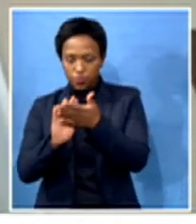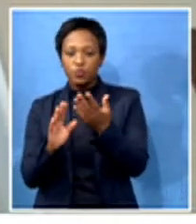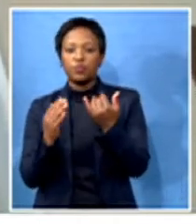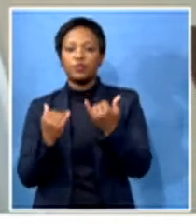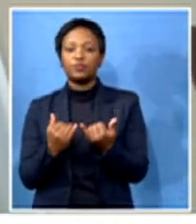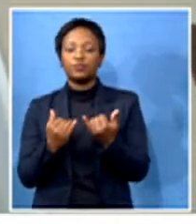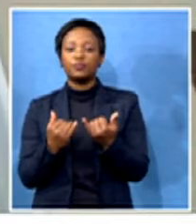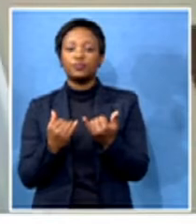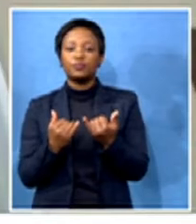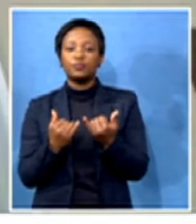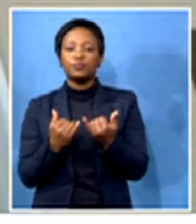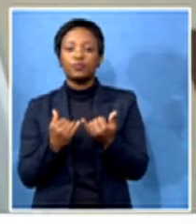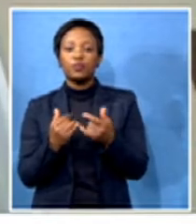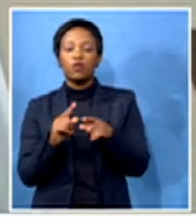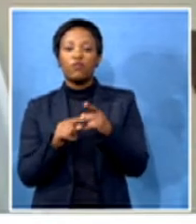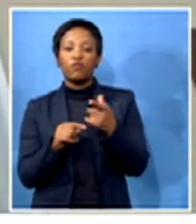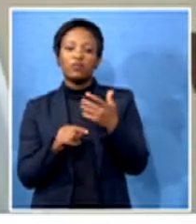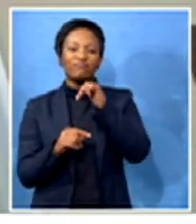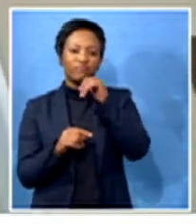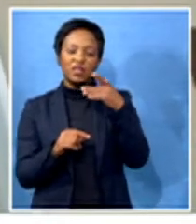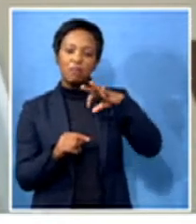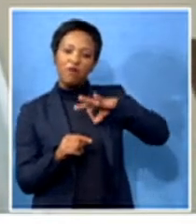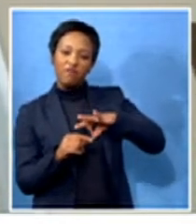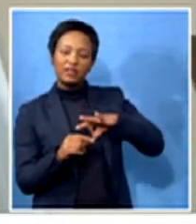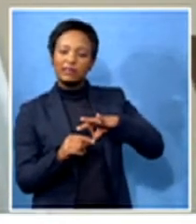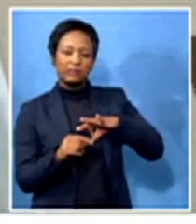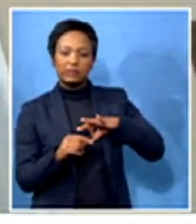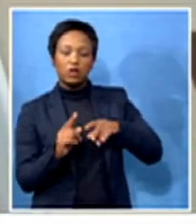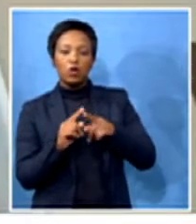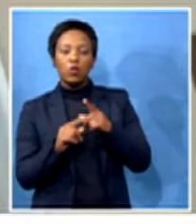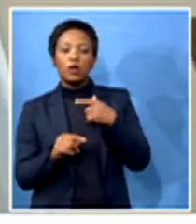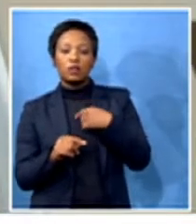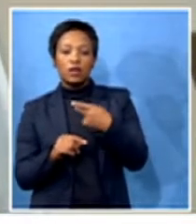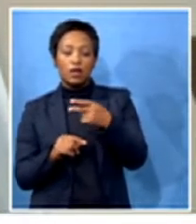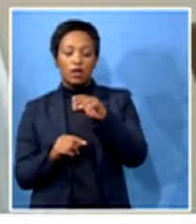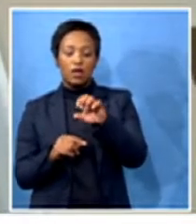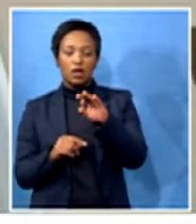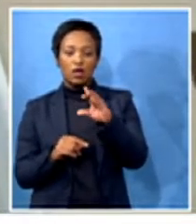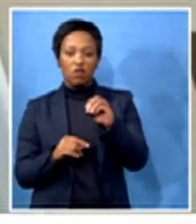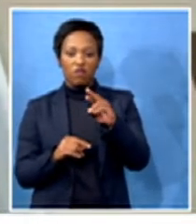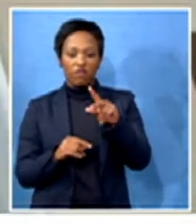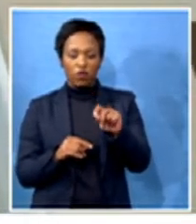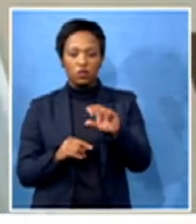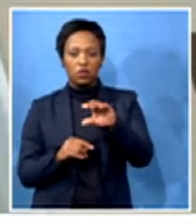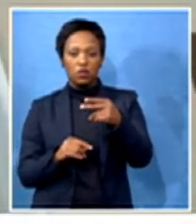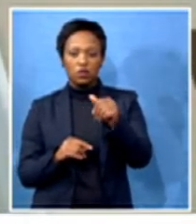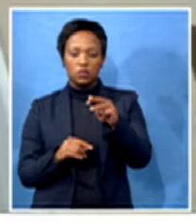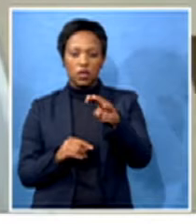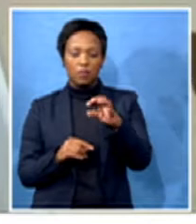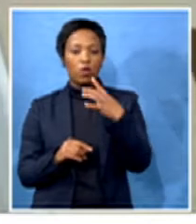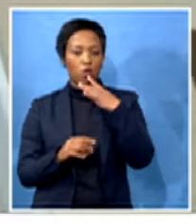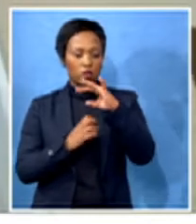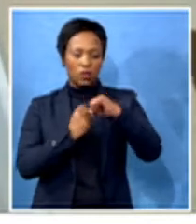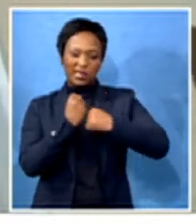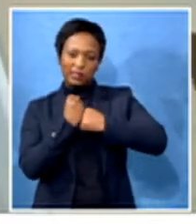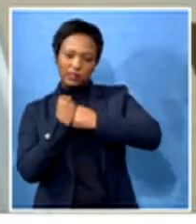for profit organization, which is the Edford Chambers. So, Edford Chambers has been a very strong backbone for